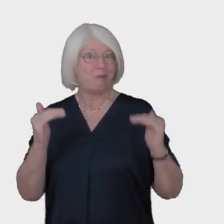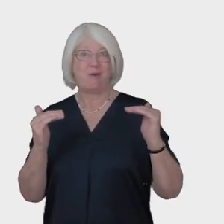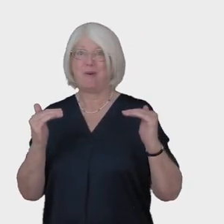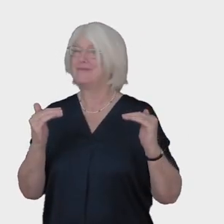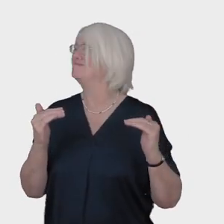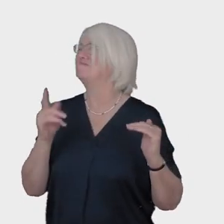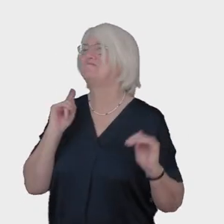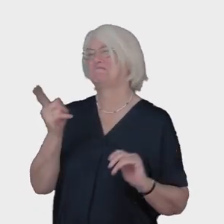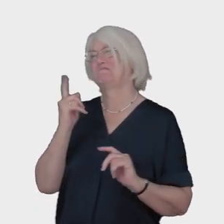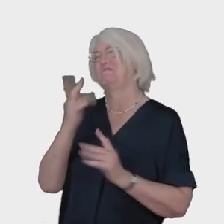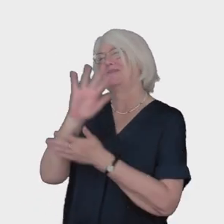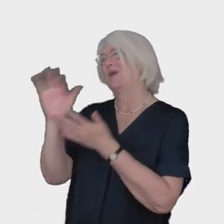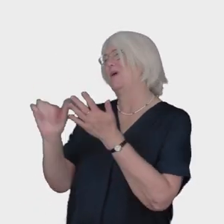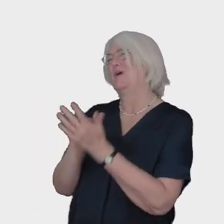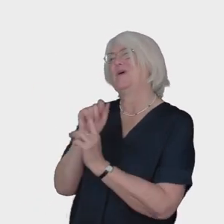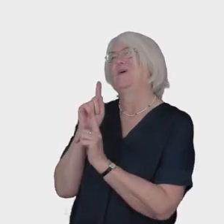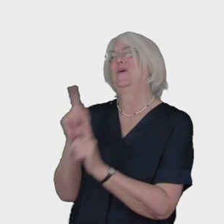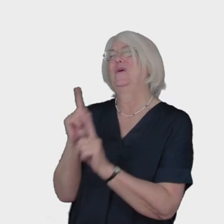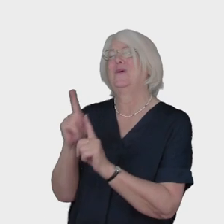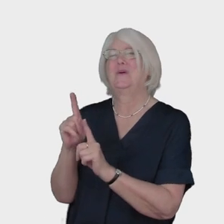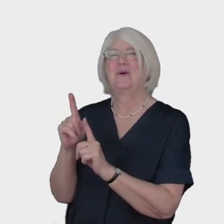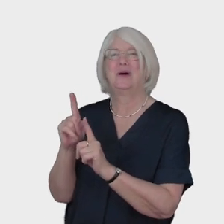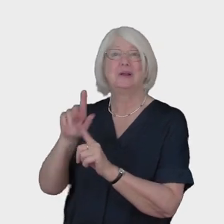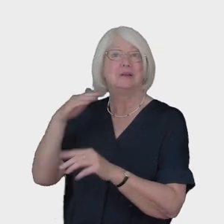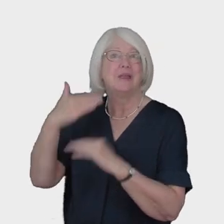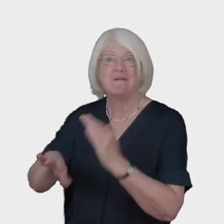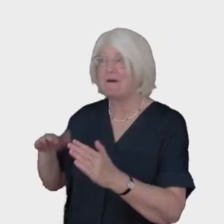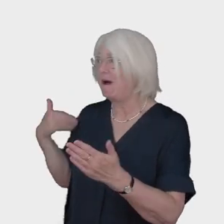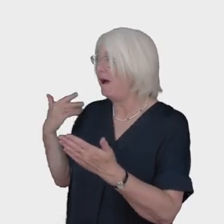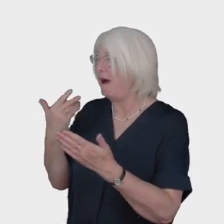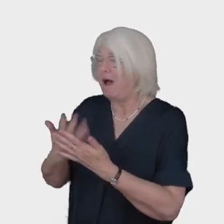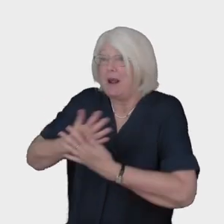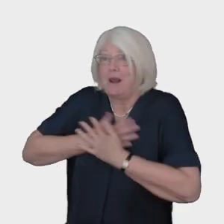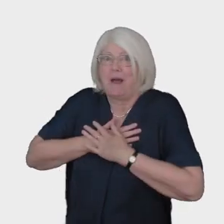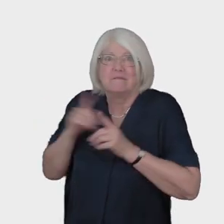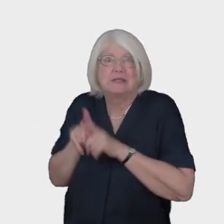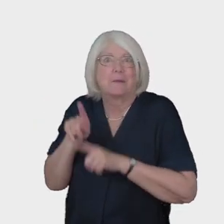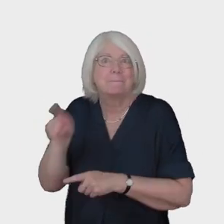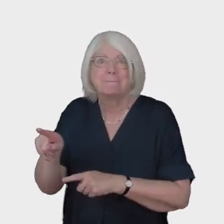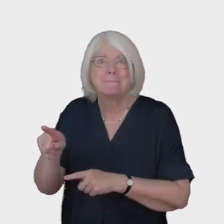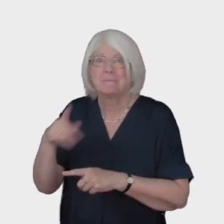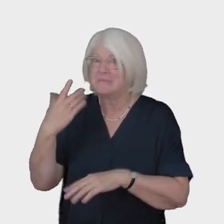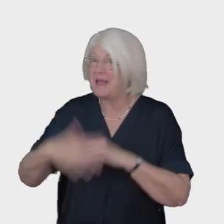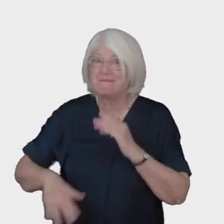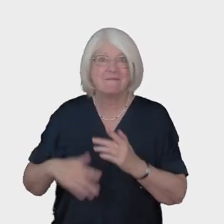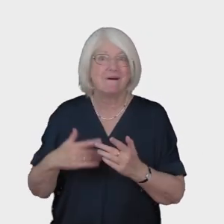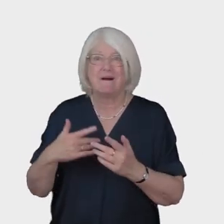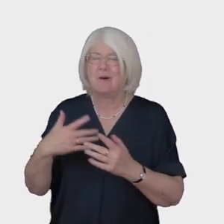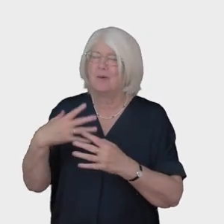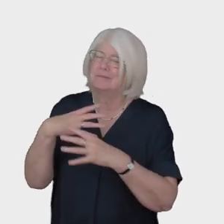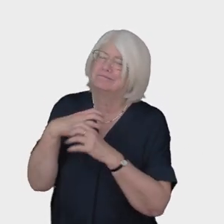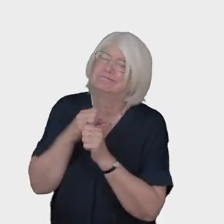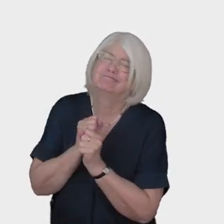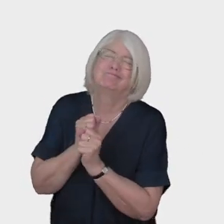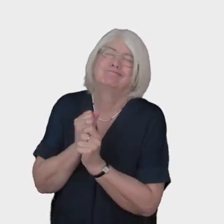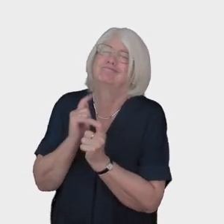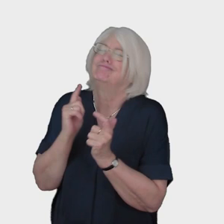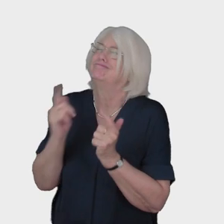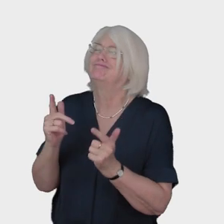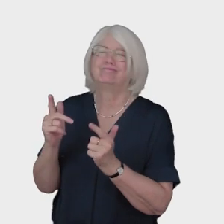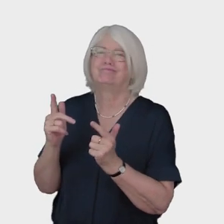so divine ever was love in him ever